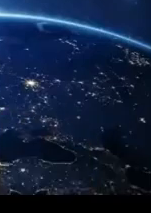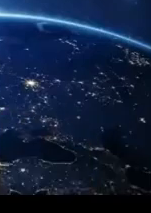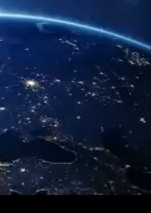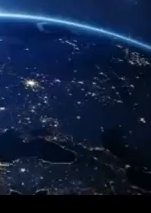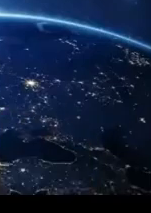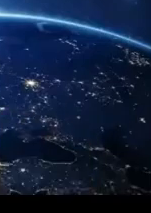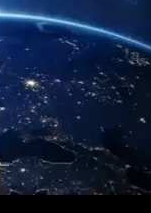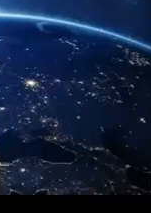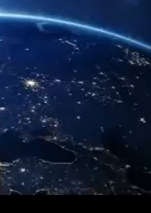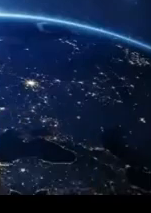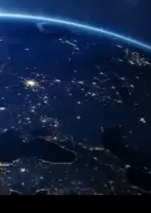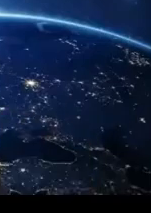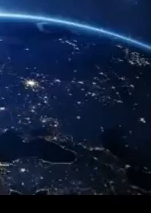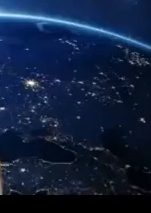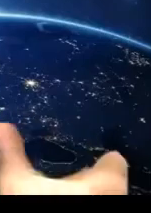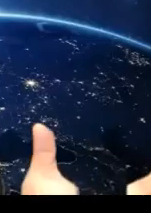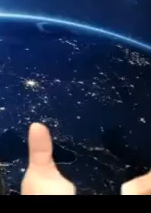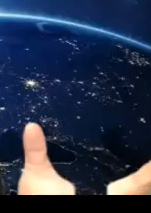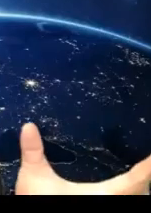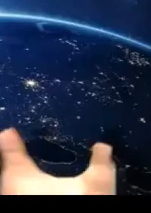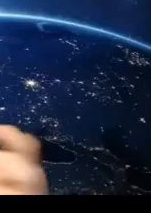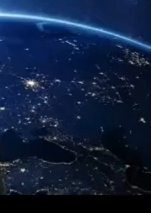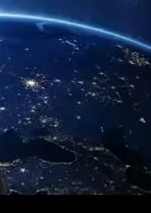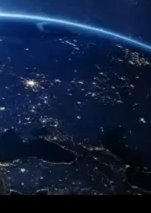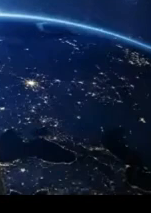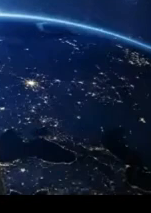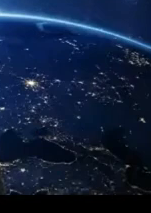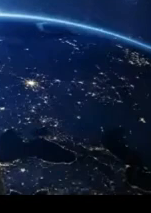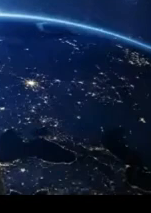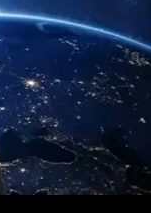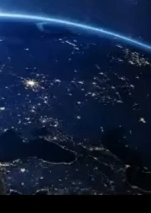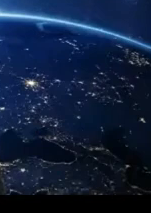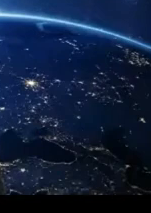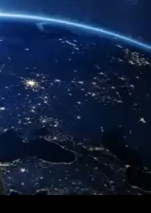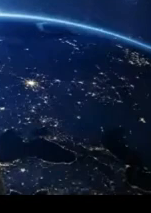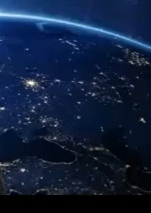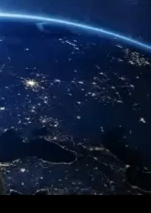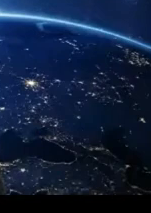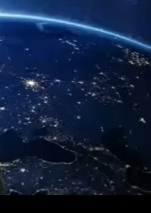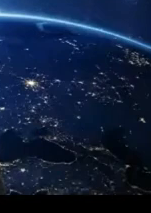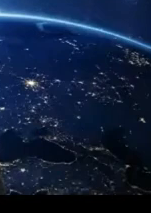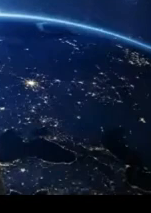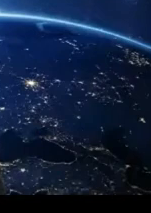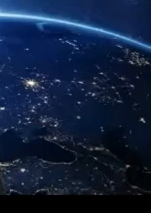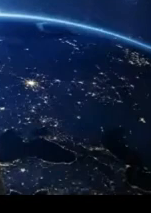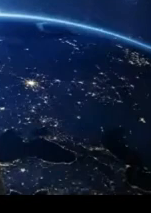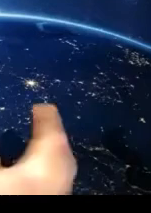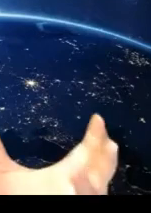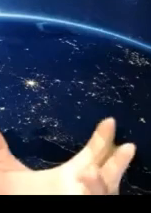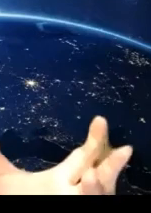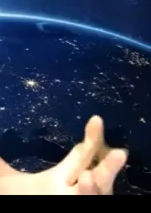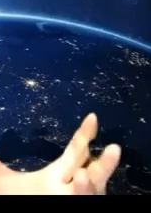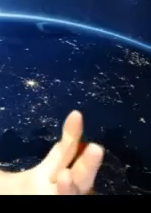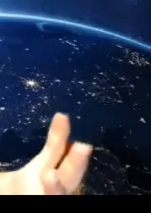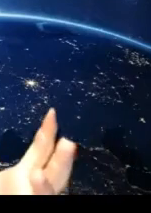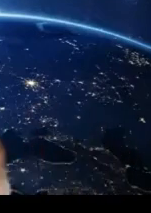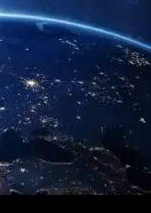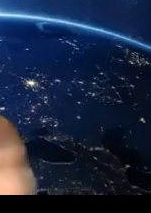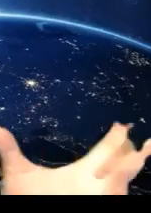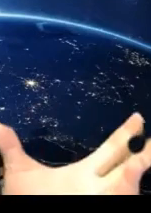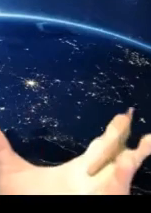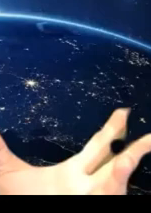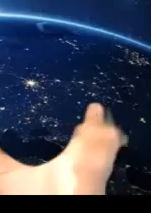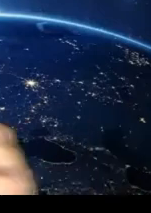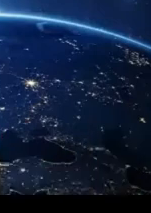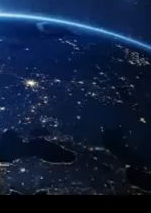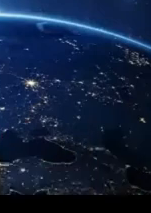I'm a member of the Keele Physics Centre, which is part of the West Midlands branch of the Institute of Physics. For those that have visited Keele before, it's a